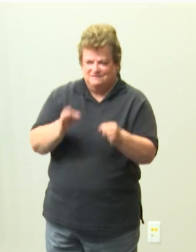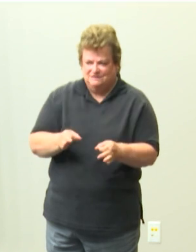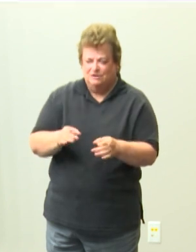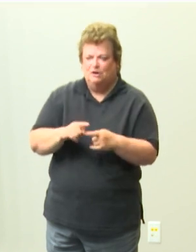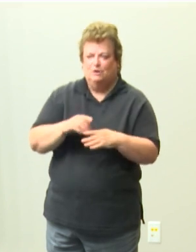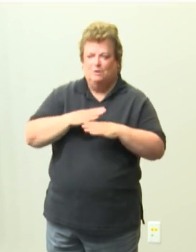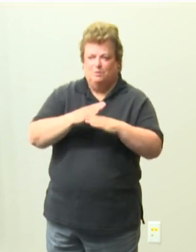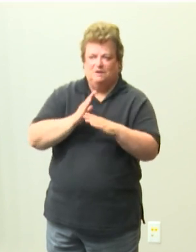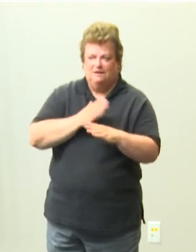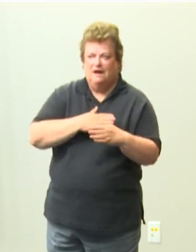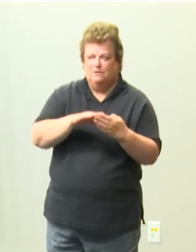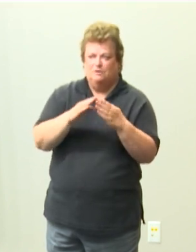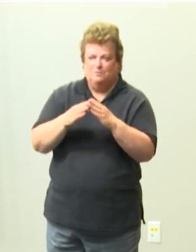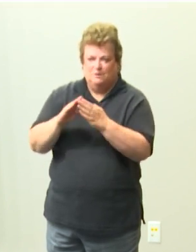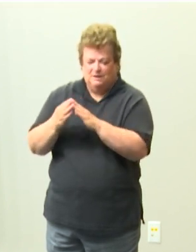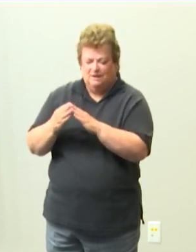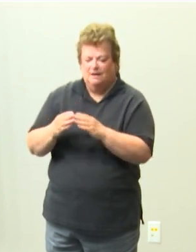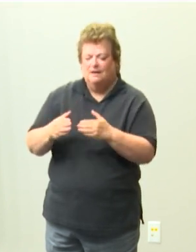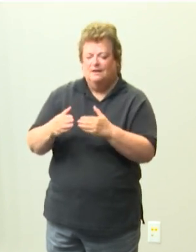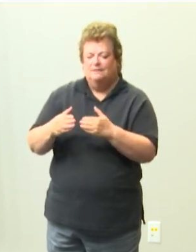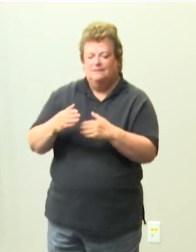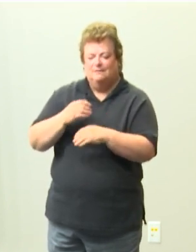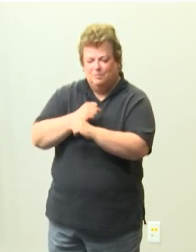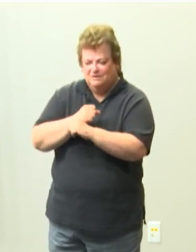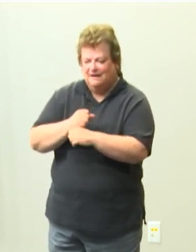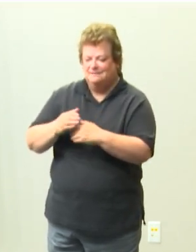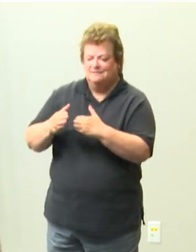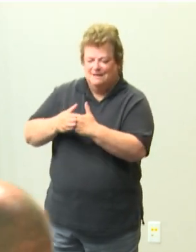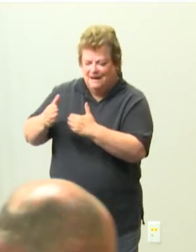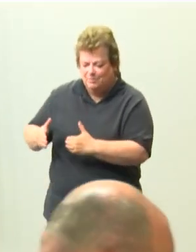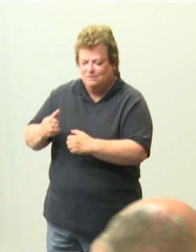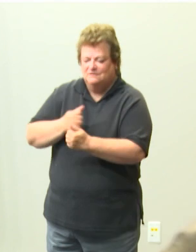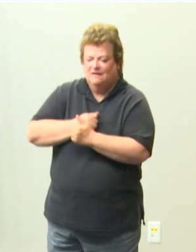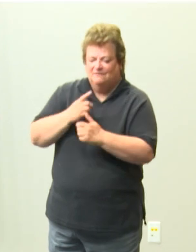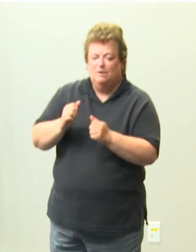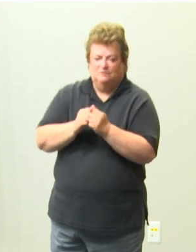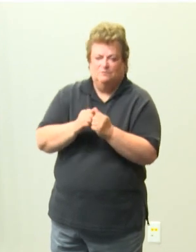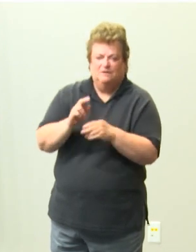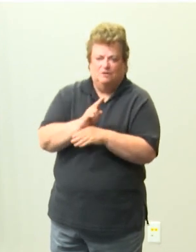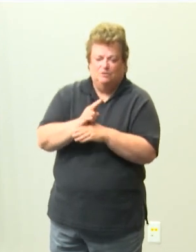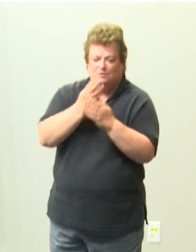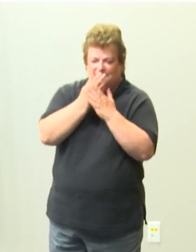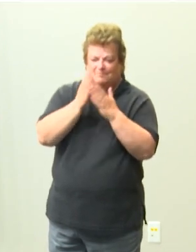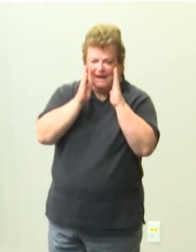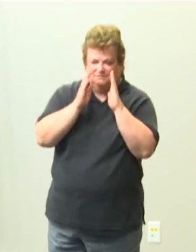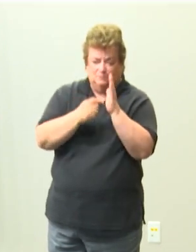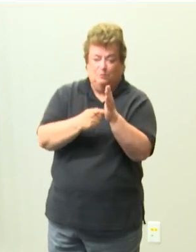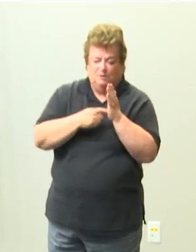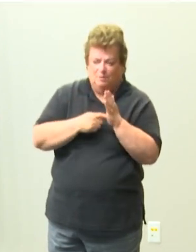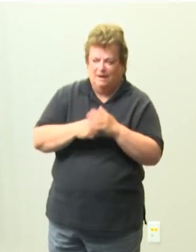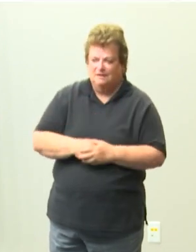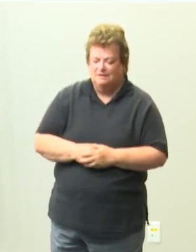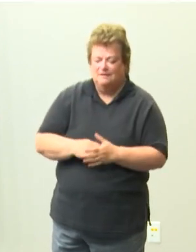protect our community to protect our neighbors our loved ones with the mass requirements that we that are in place the